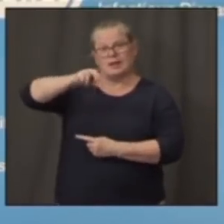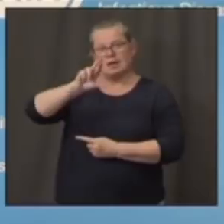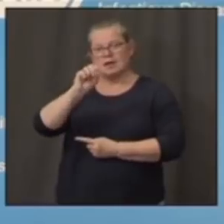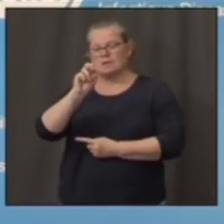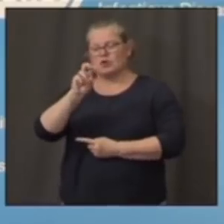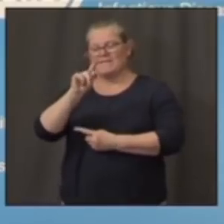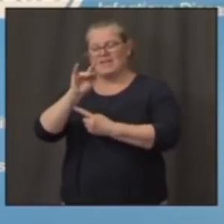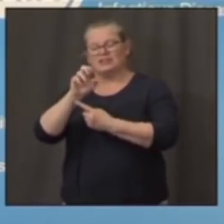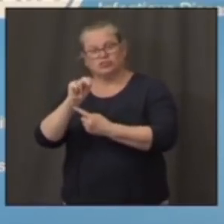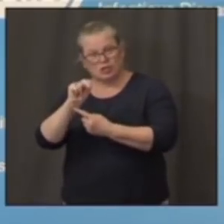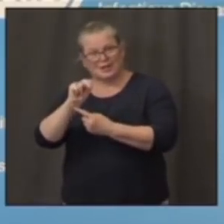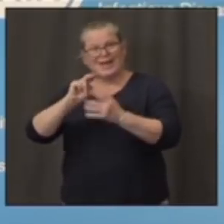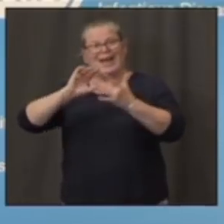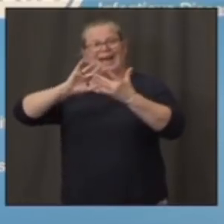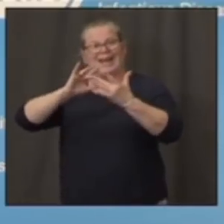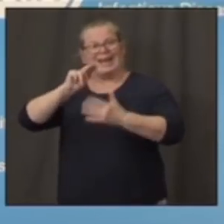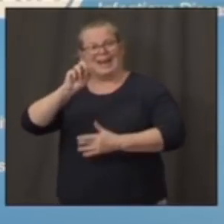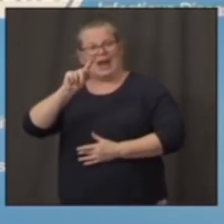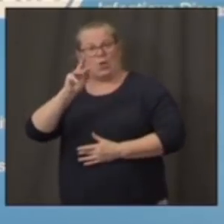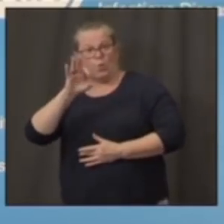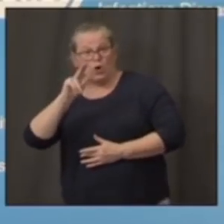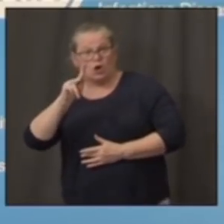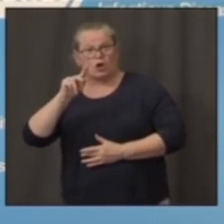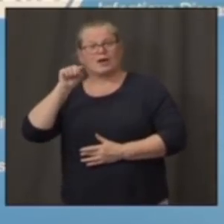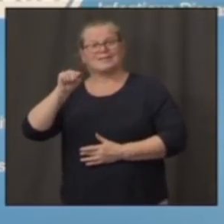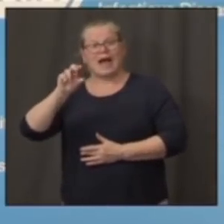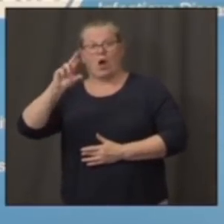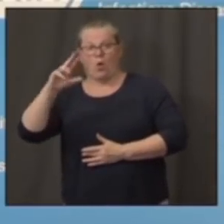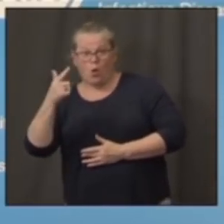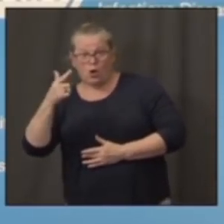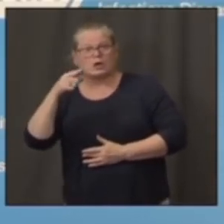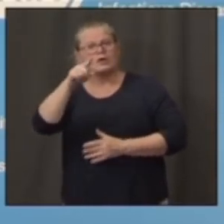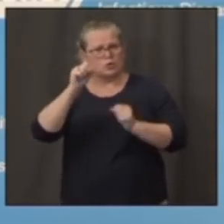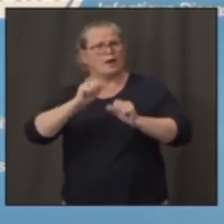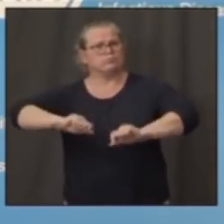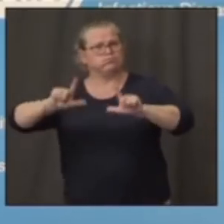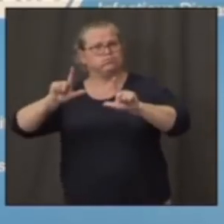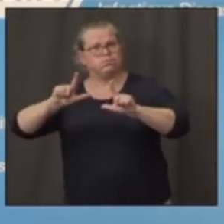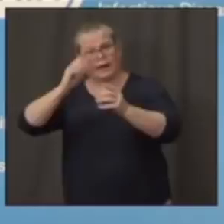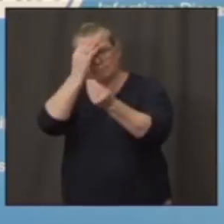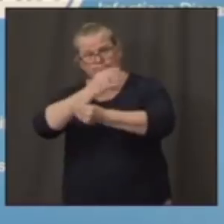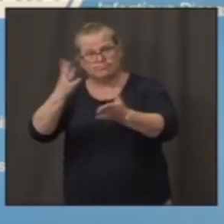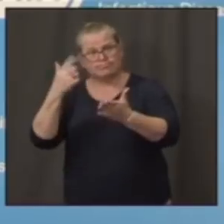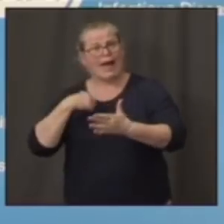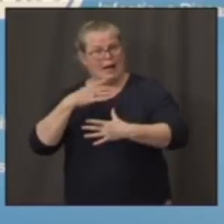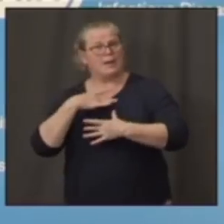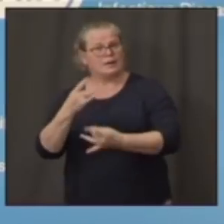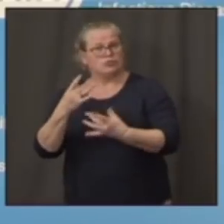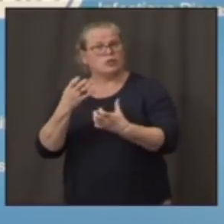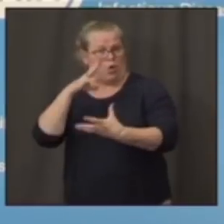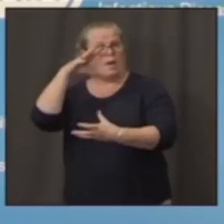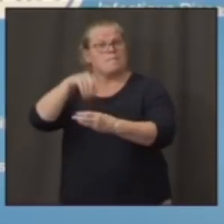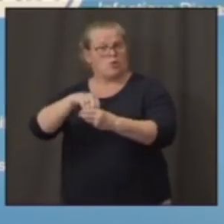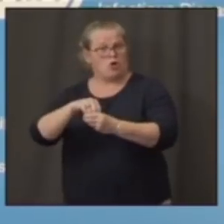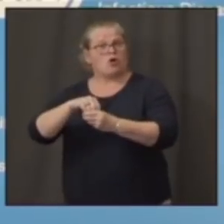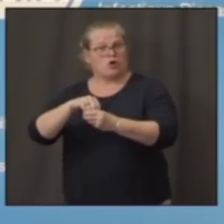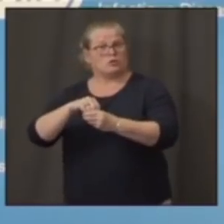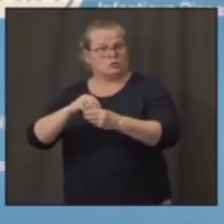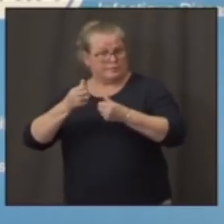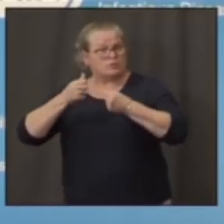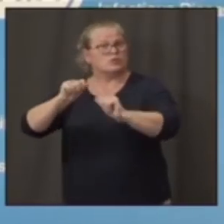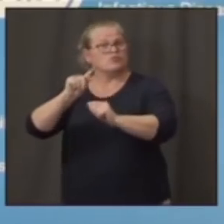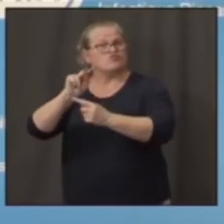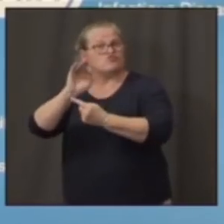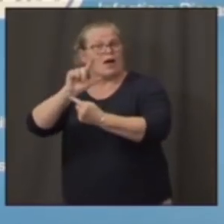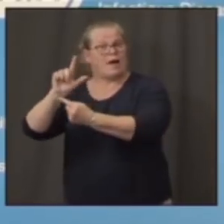You can enroll and express your interest in being part of a clinical trial. And you could look at the map